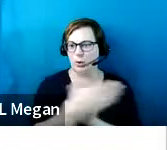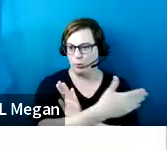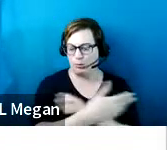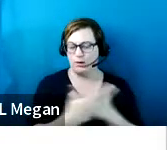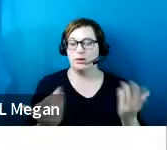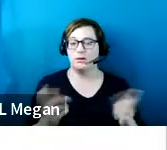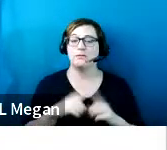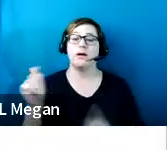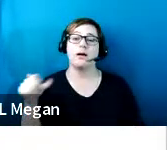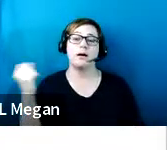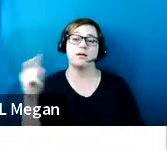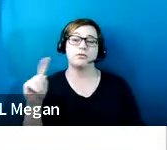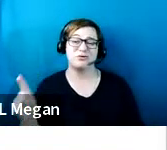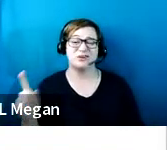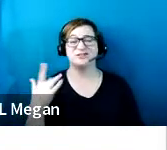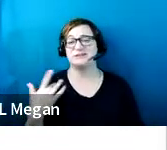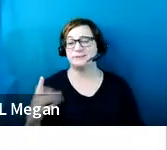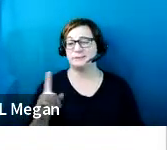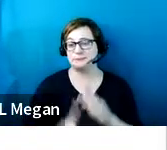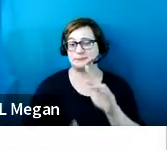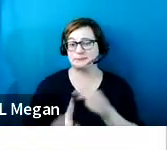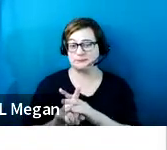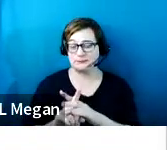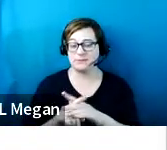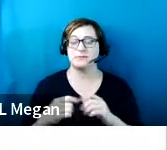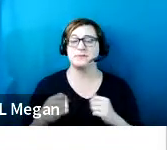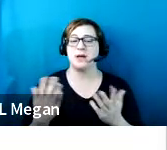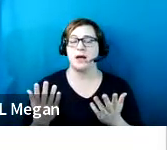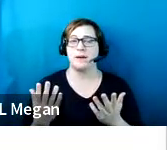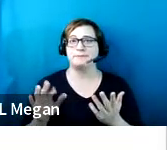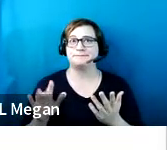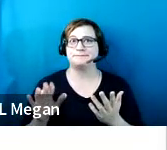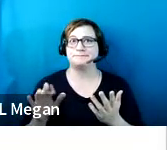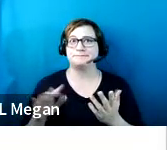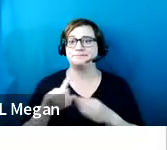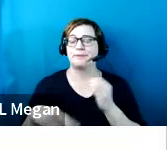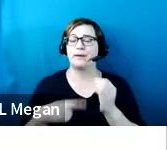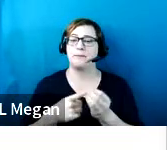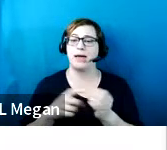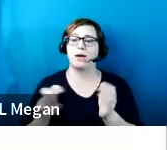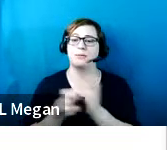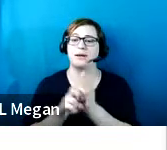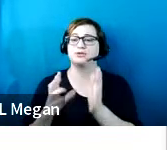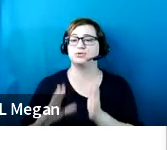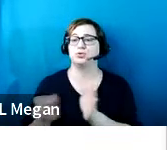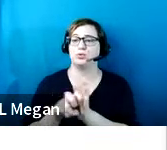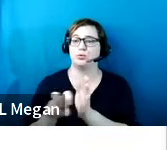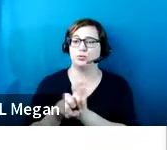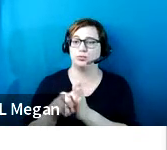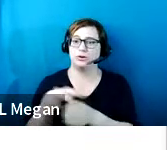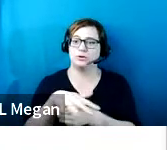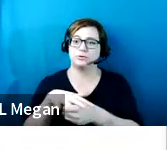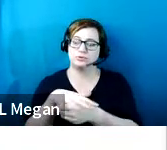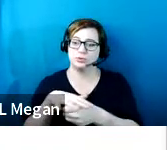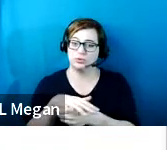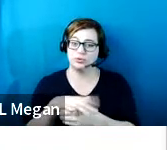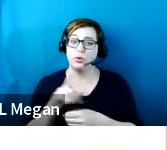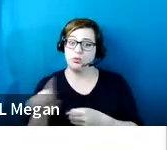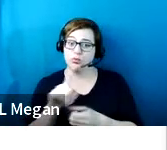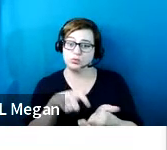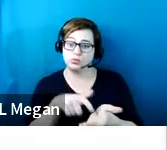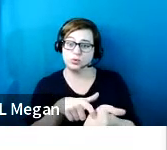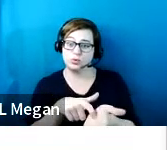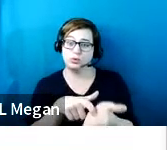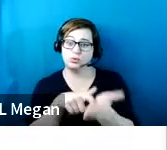often get is when it comes to about passenger loading zones is, are they required to be